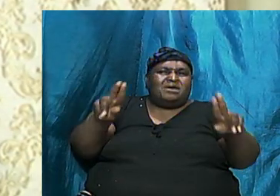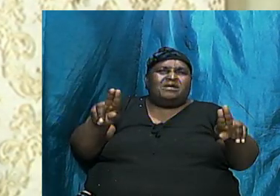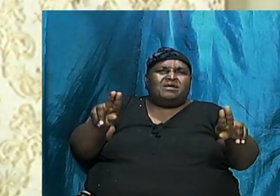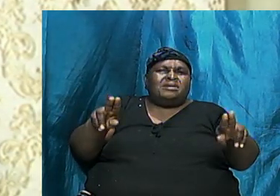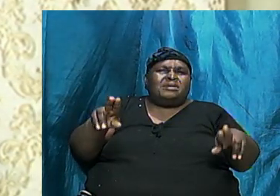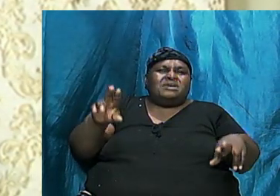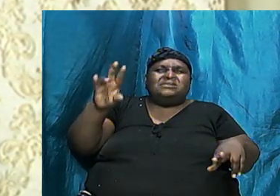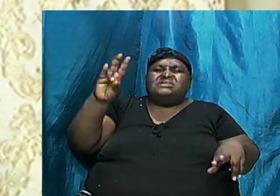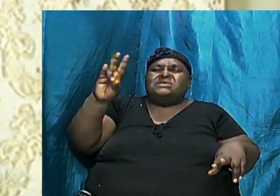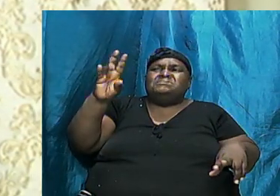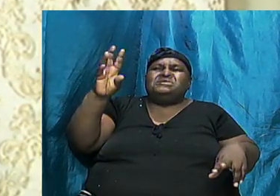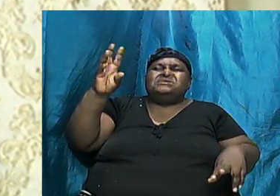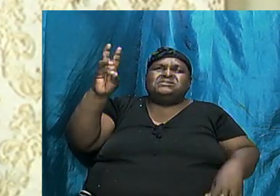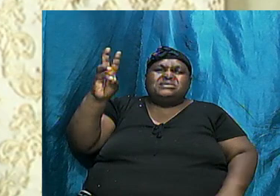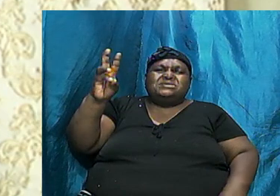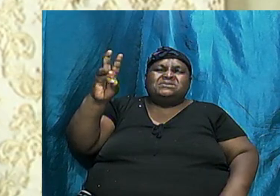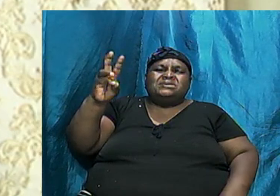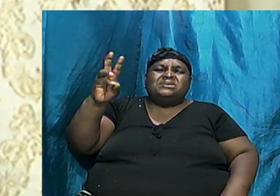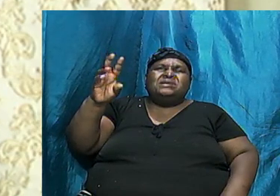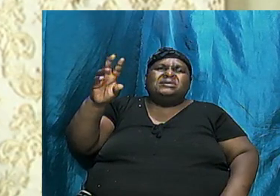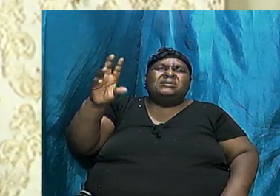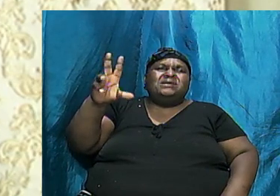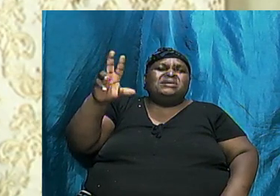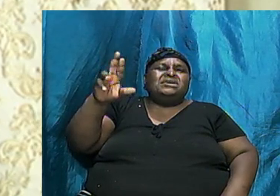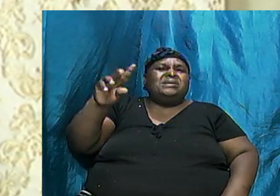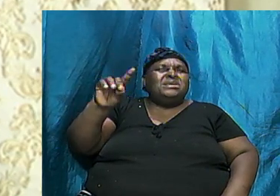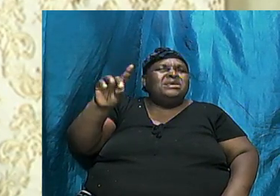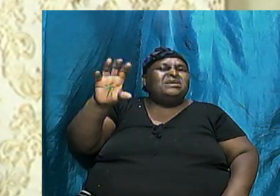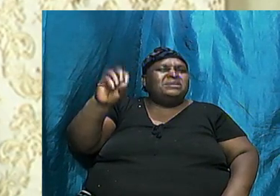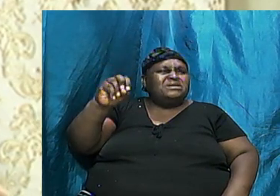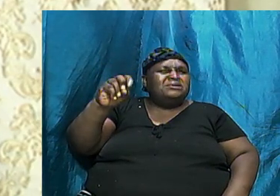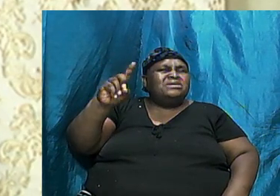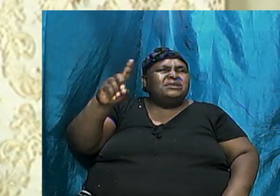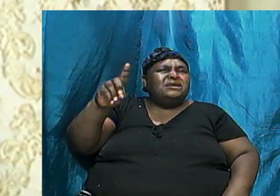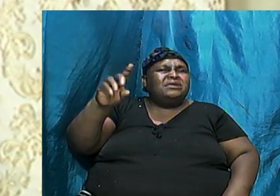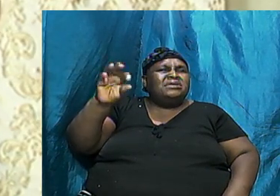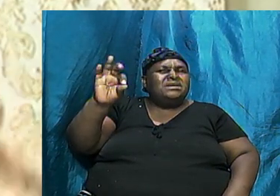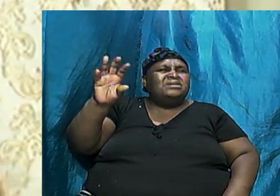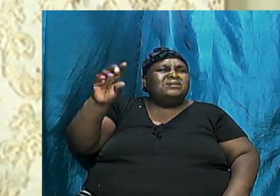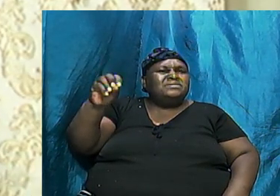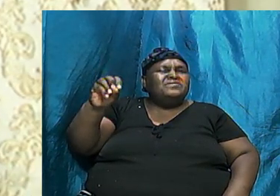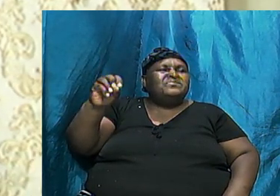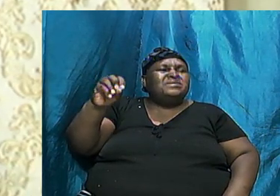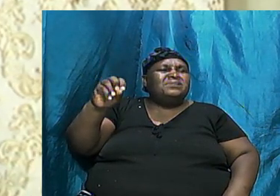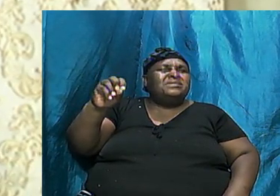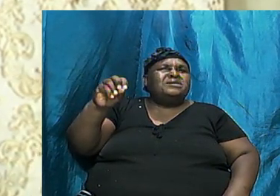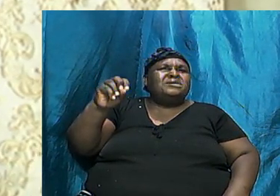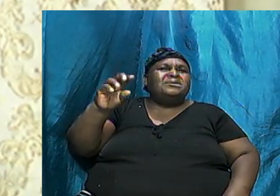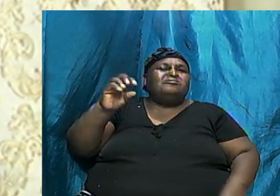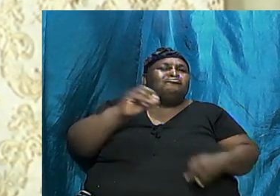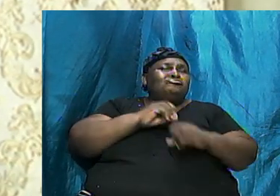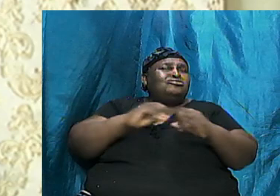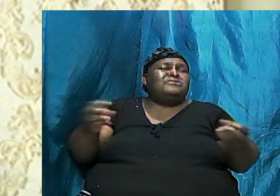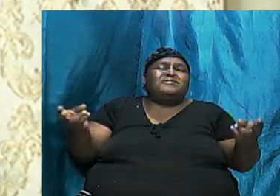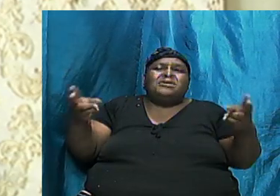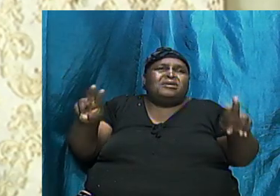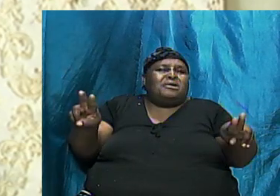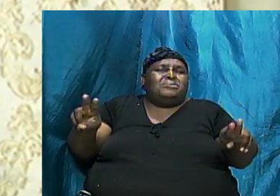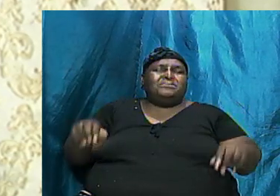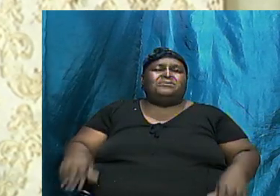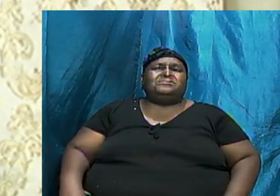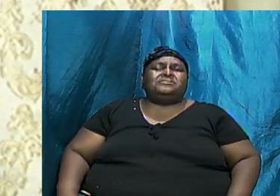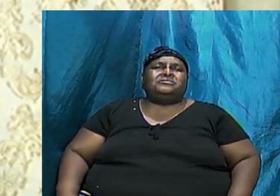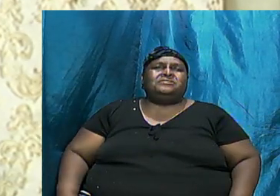76 77 80 80 81 83 85 Nothing Happened